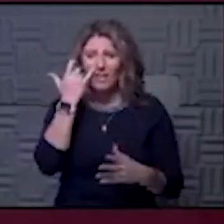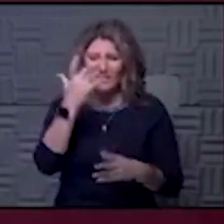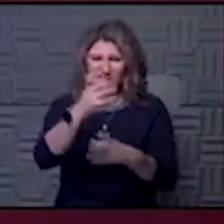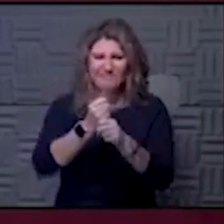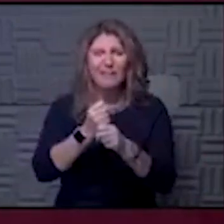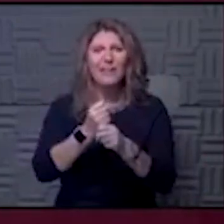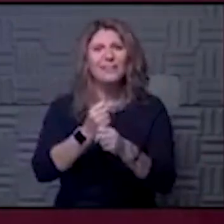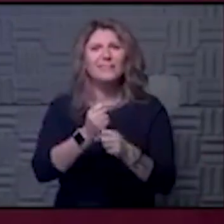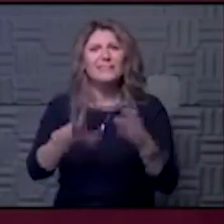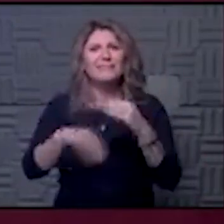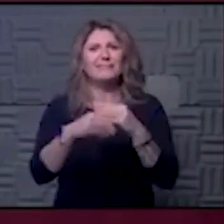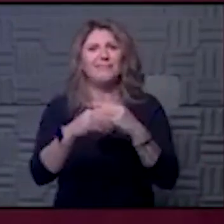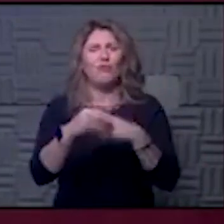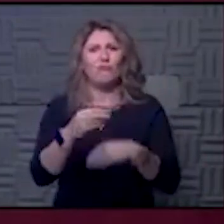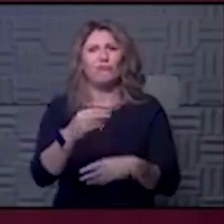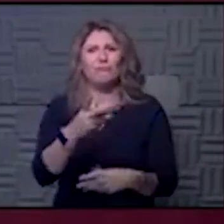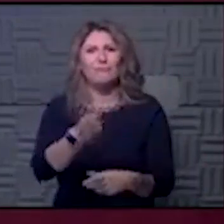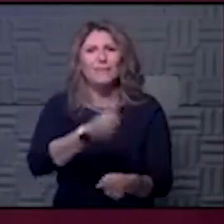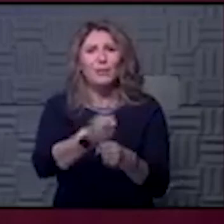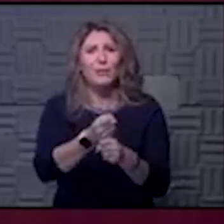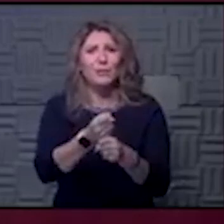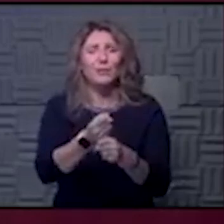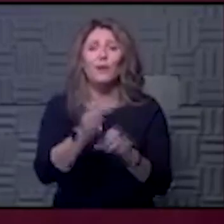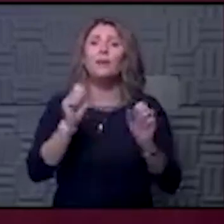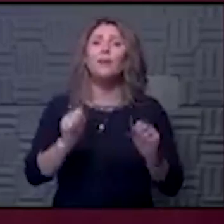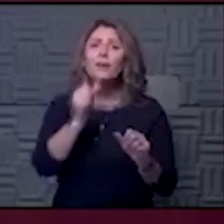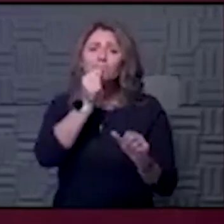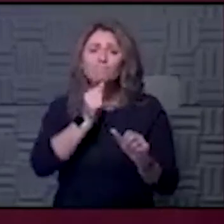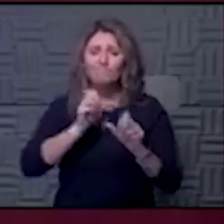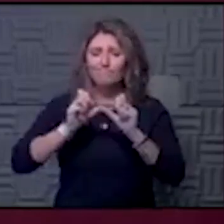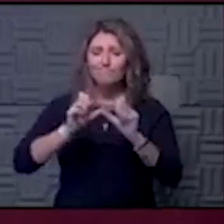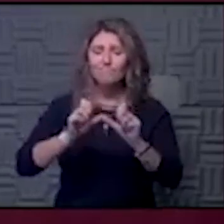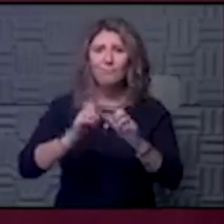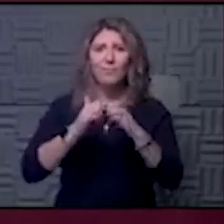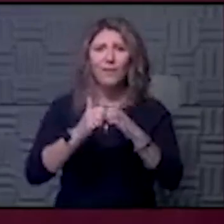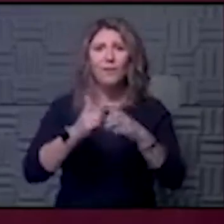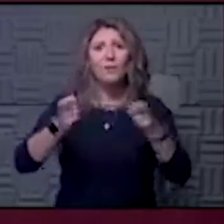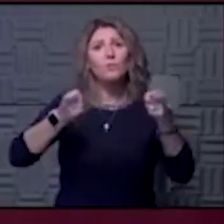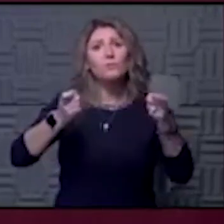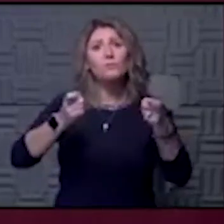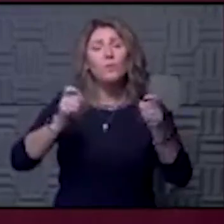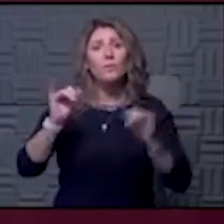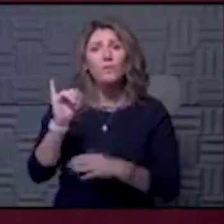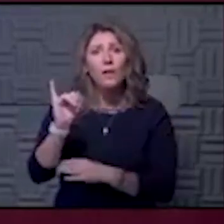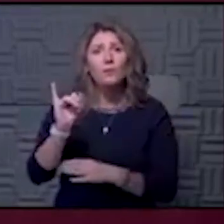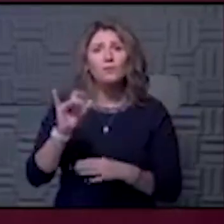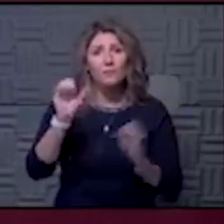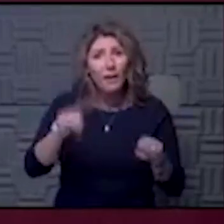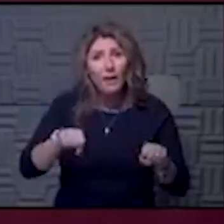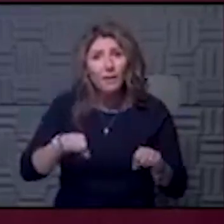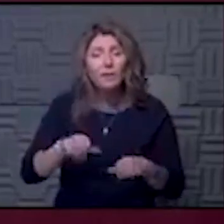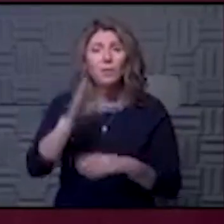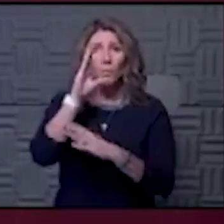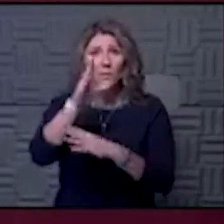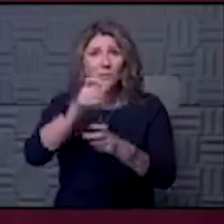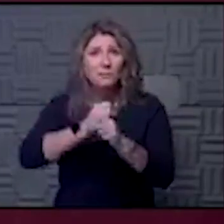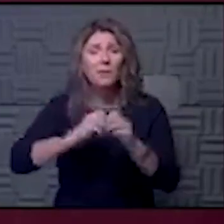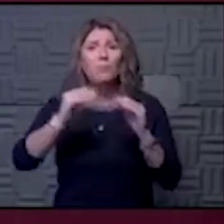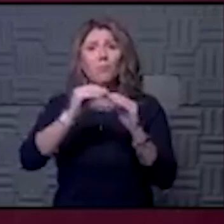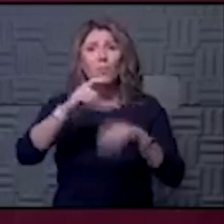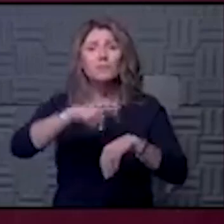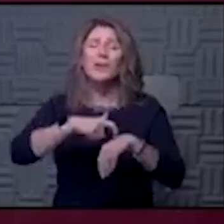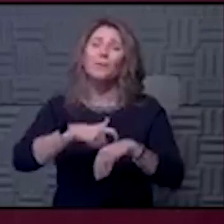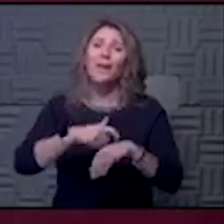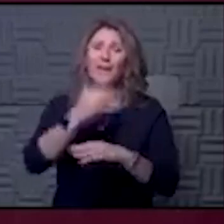we do the right thing, we can go together through this and actually control the infection. So it will take a little bit more